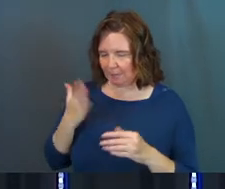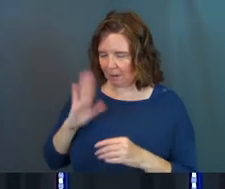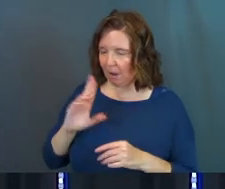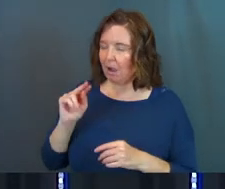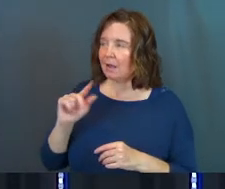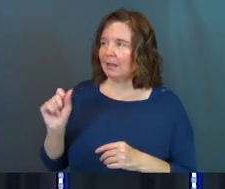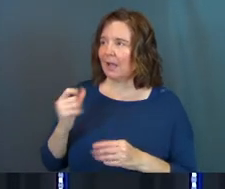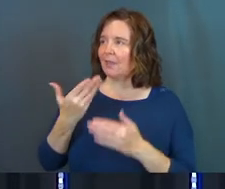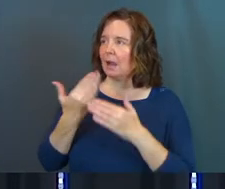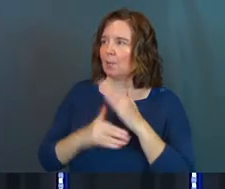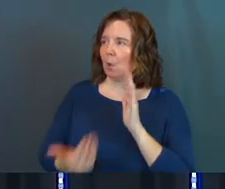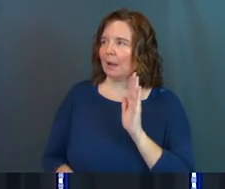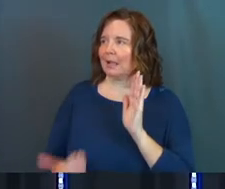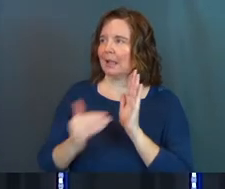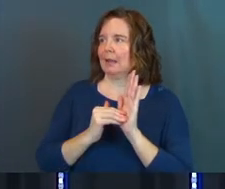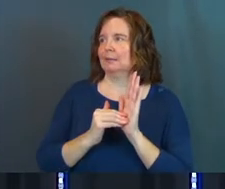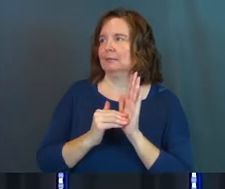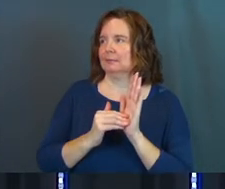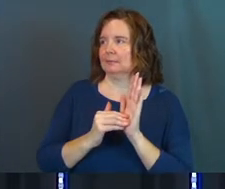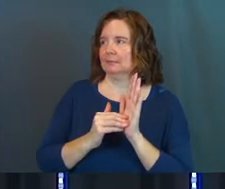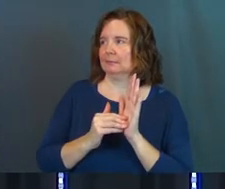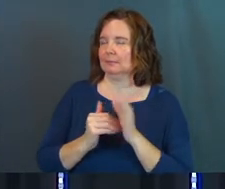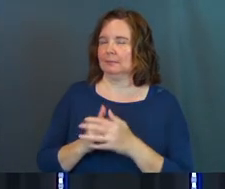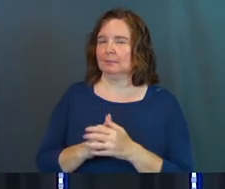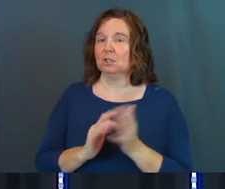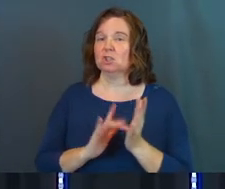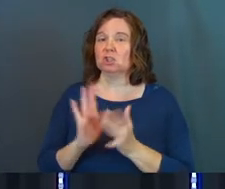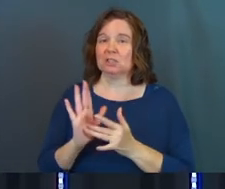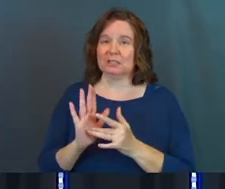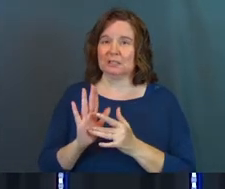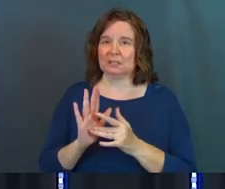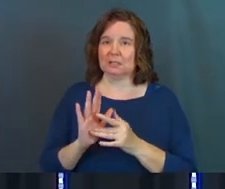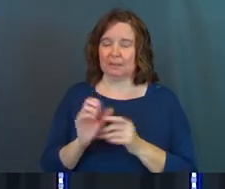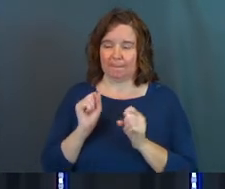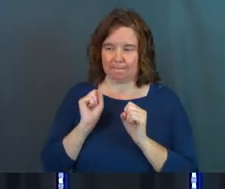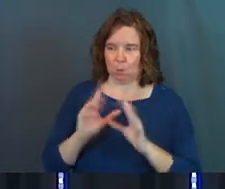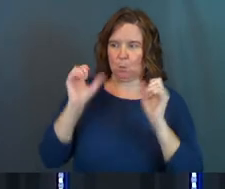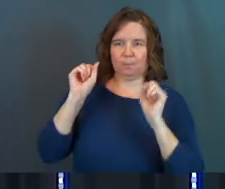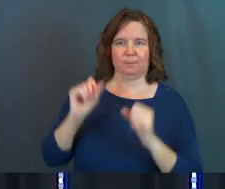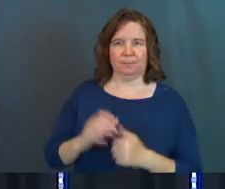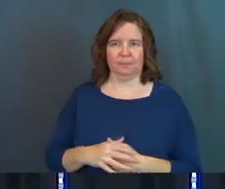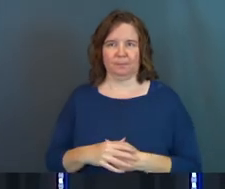of God unless they are born again. Jesus goes, boom!